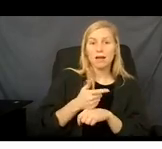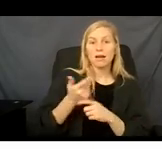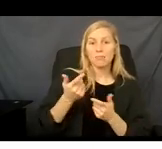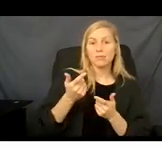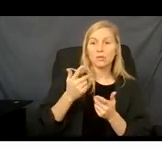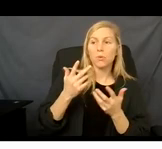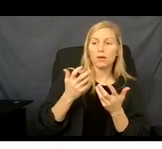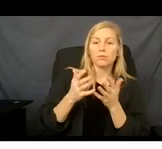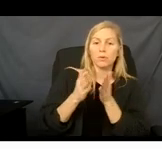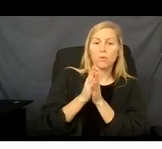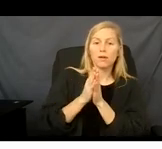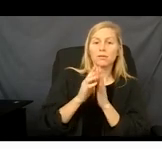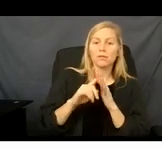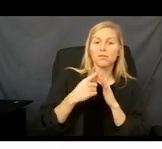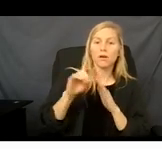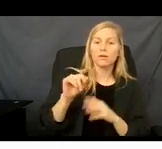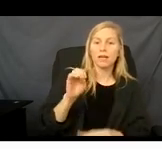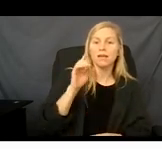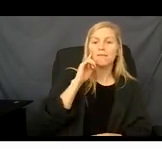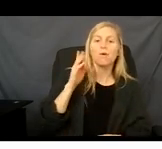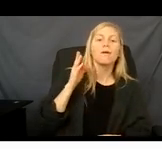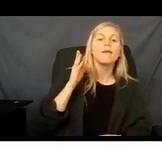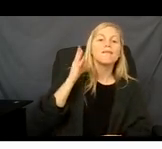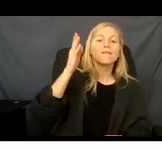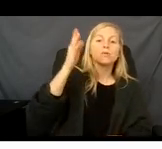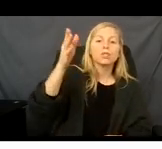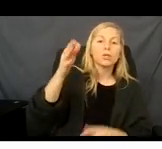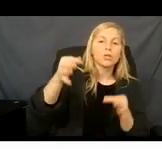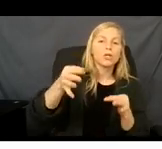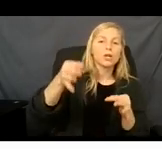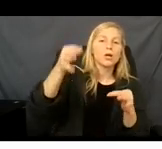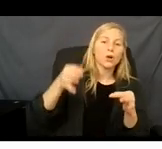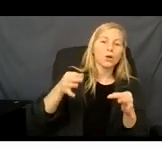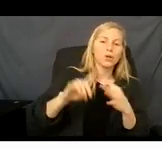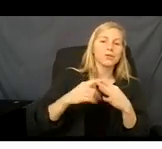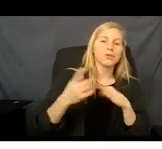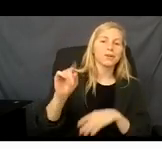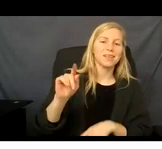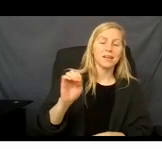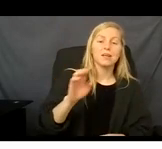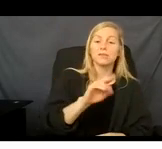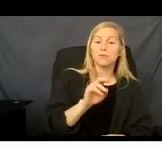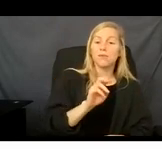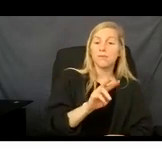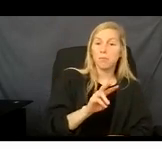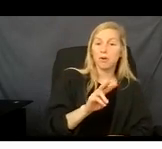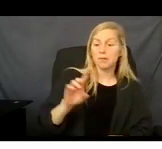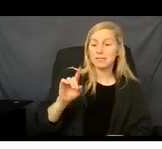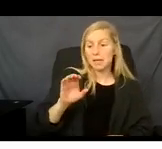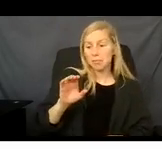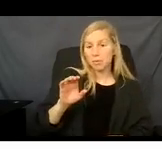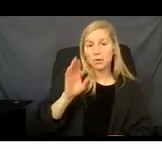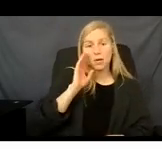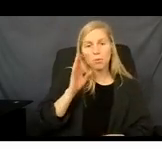date of a future earlier start date. So in November, December will be a